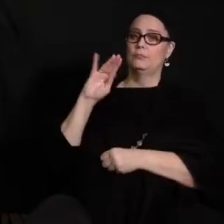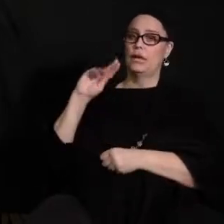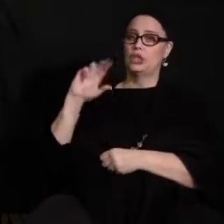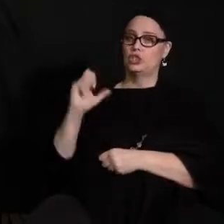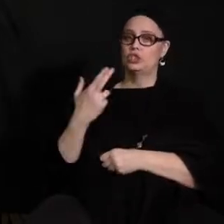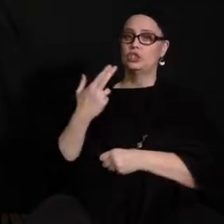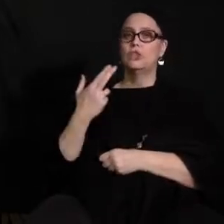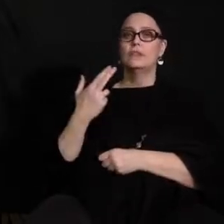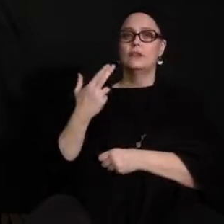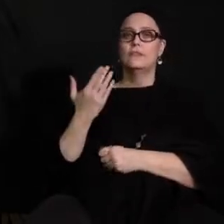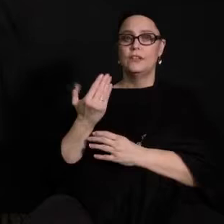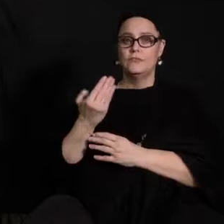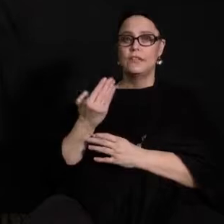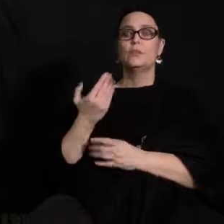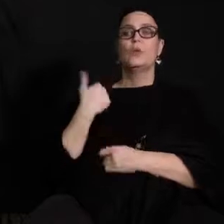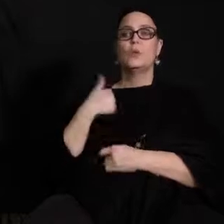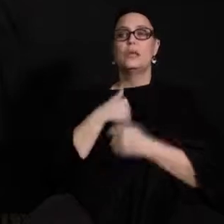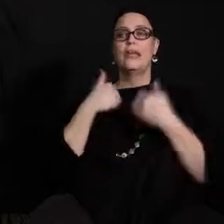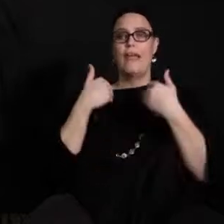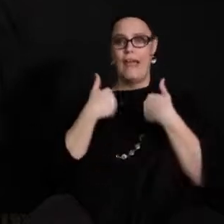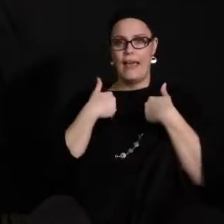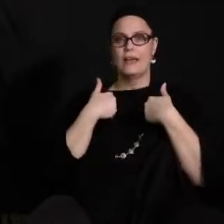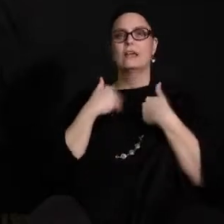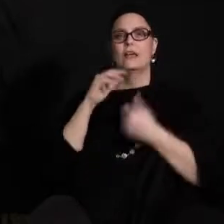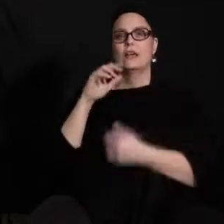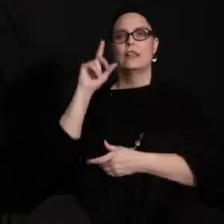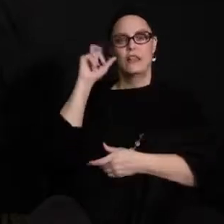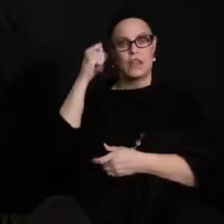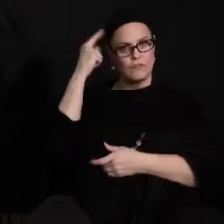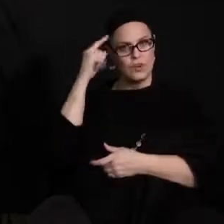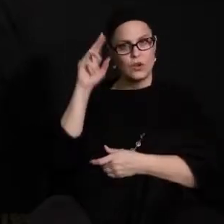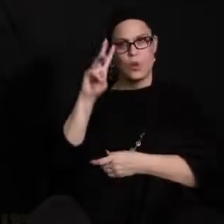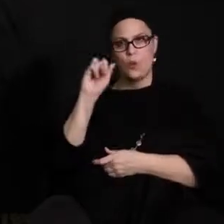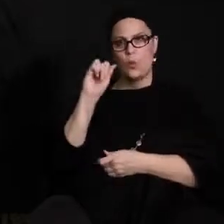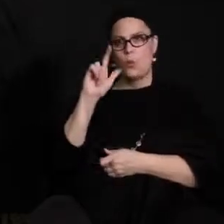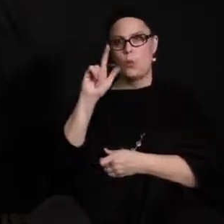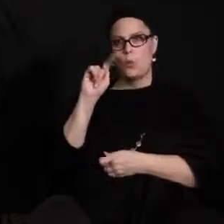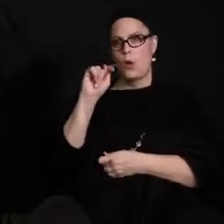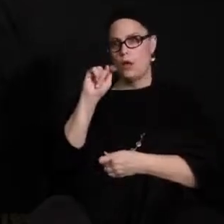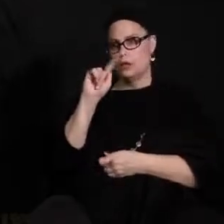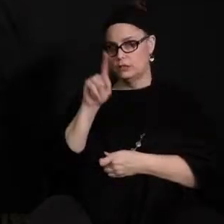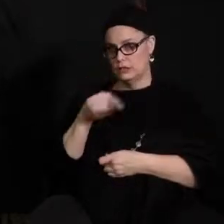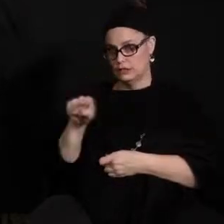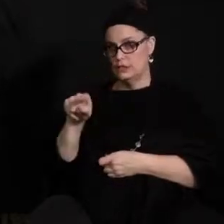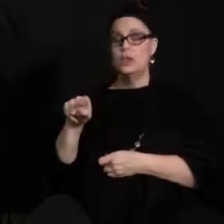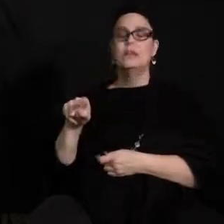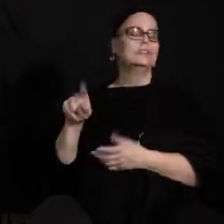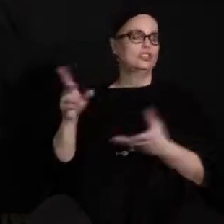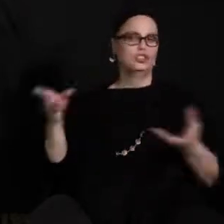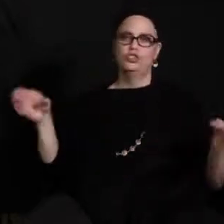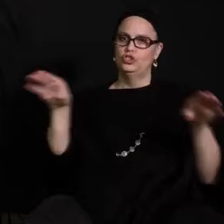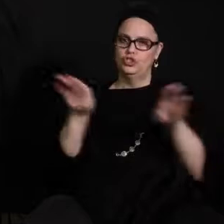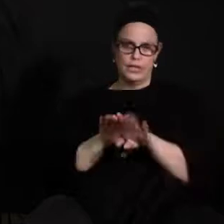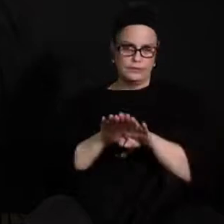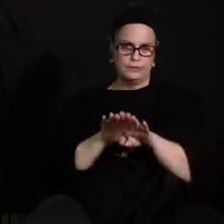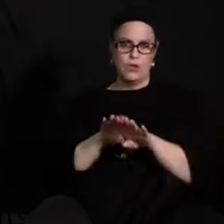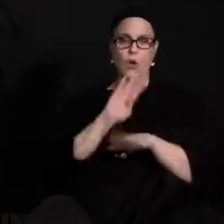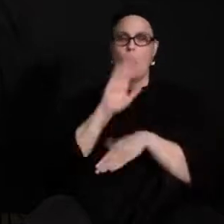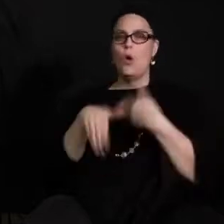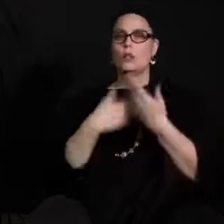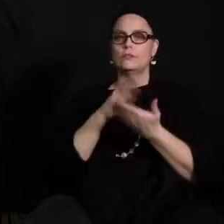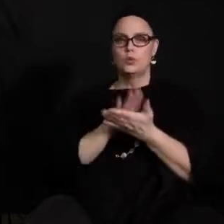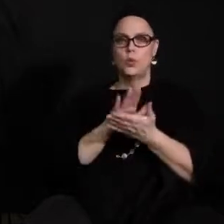executive order 2002 on a Sunday from Governor Walz that essentially shut all Minnesota schools with a planning period in between.